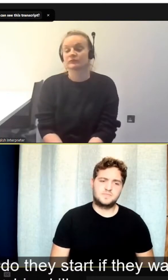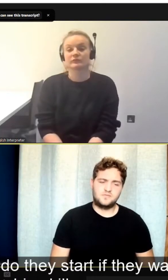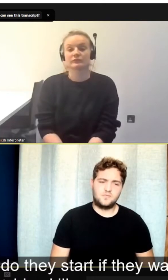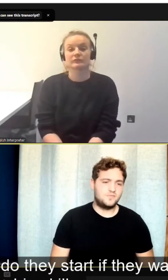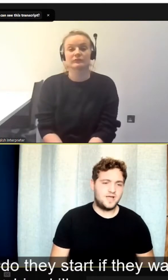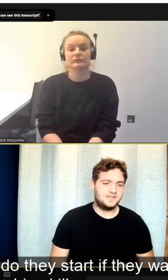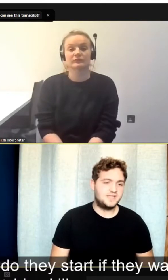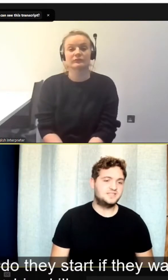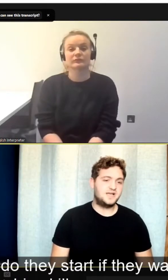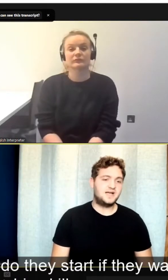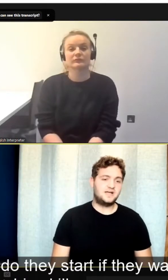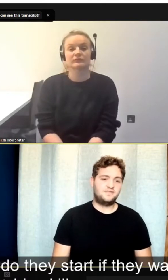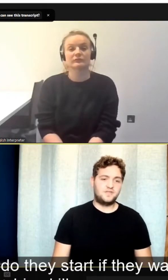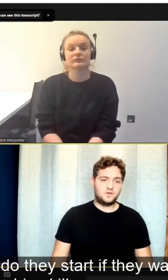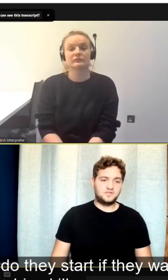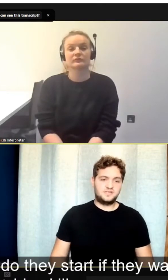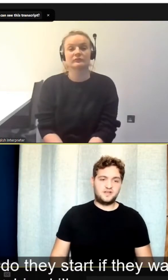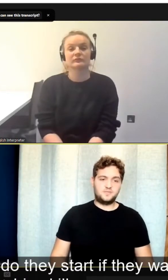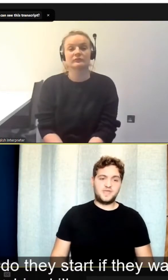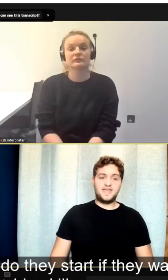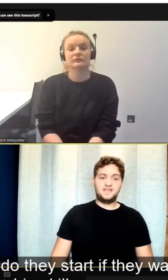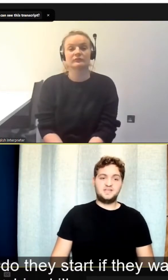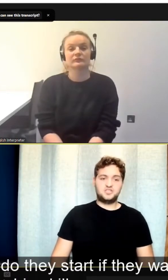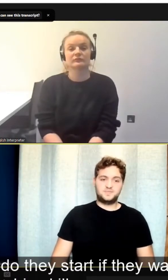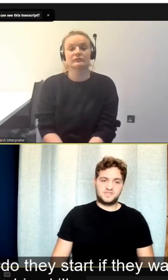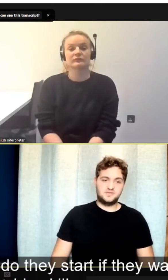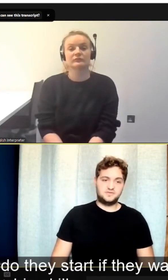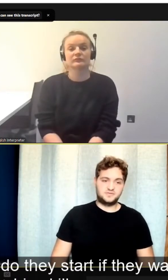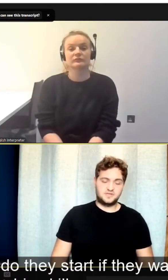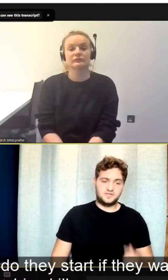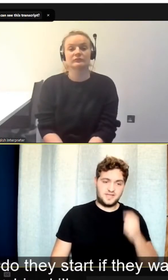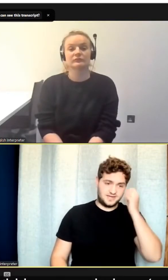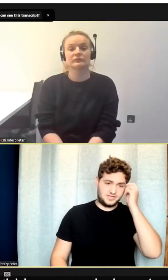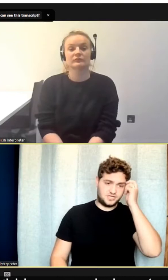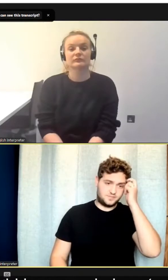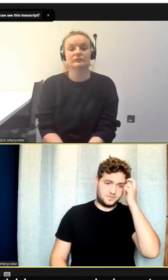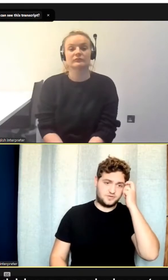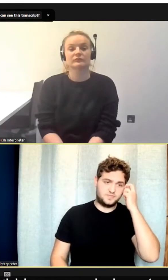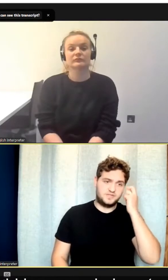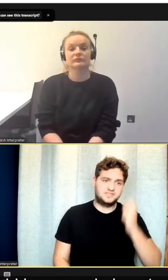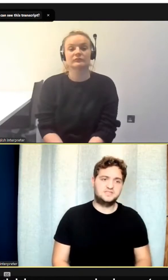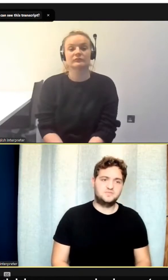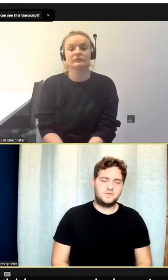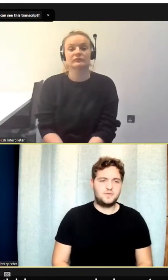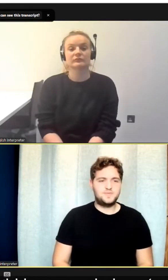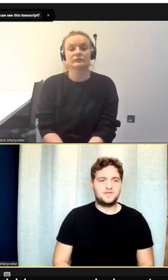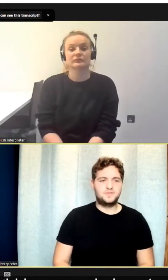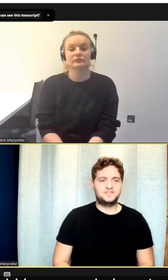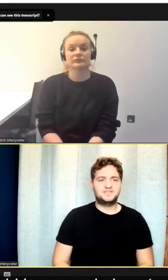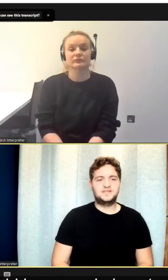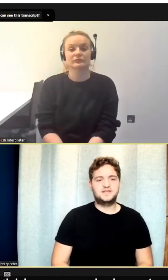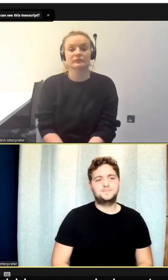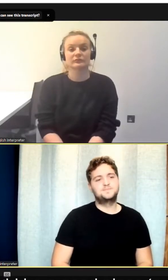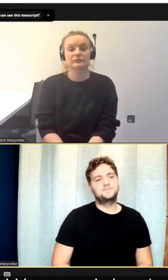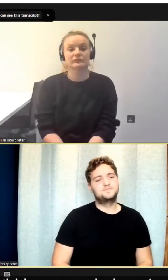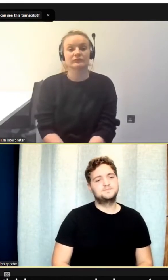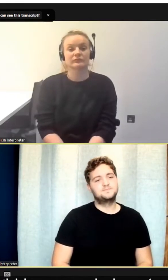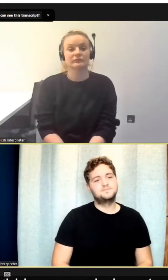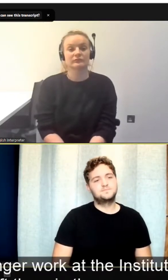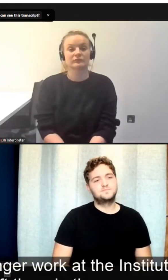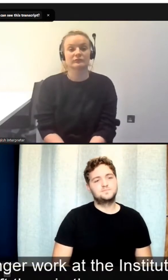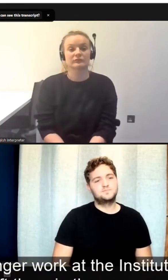like, where do they start if they want to develop their leadership skills and their leadership possibilities? Where would be a good place to start?